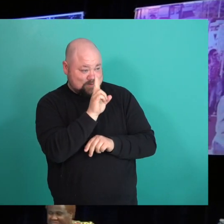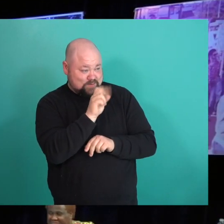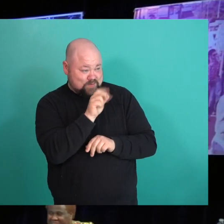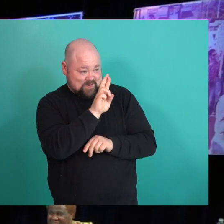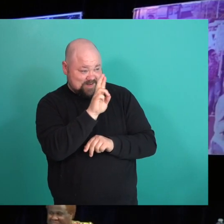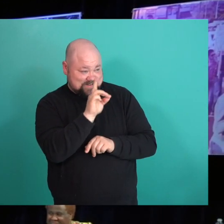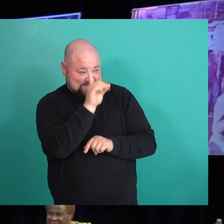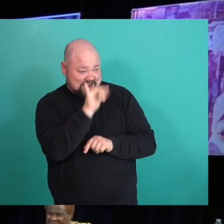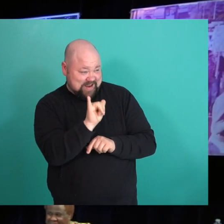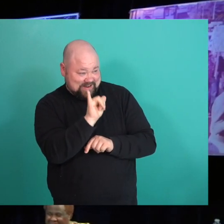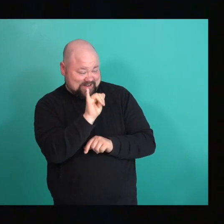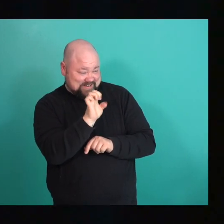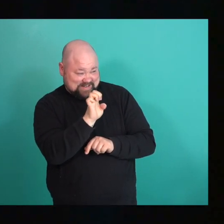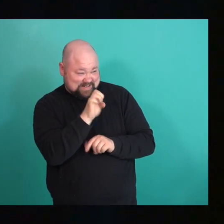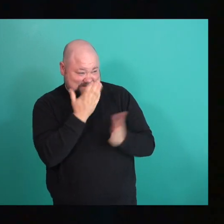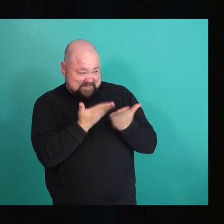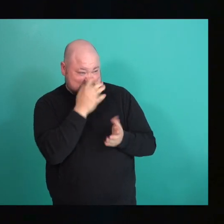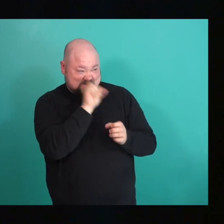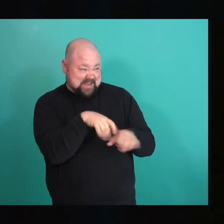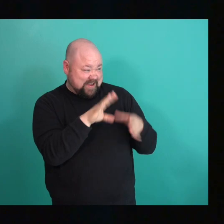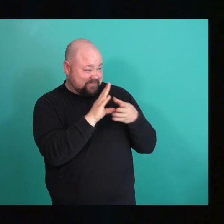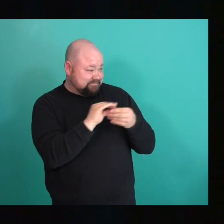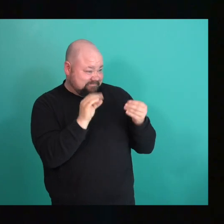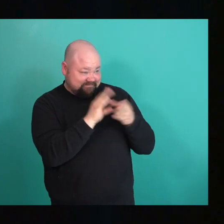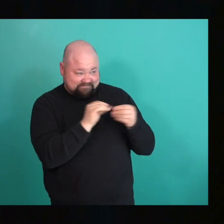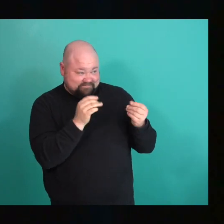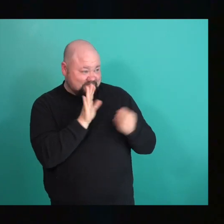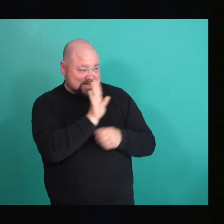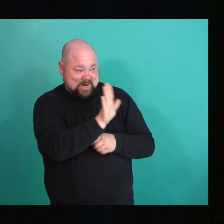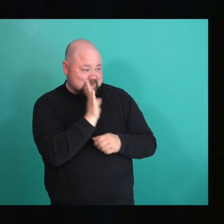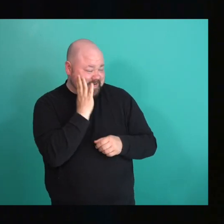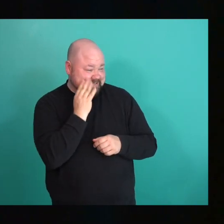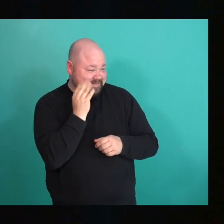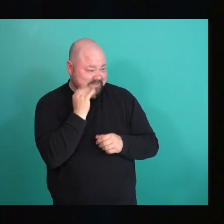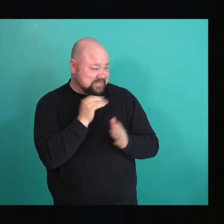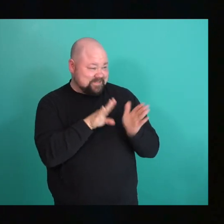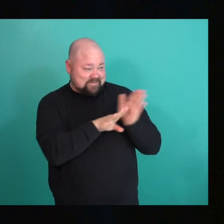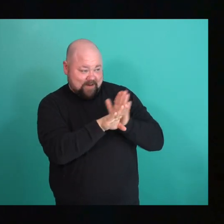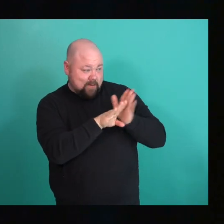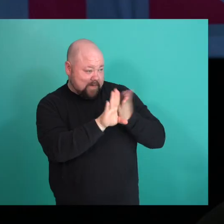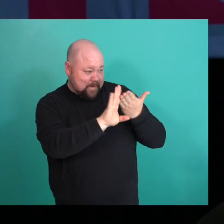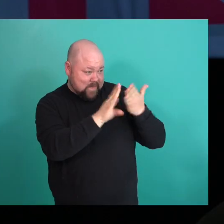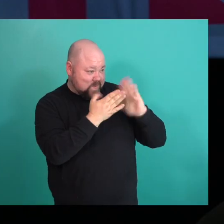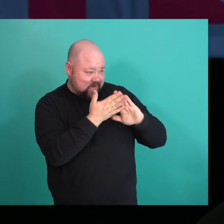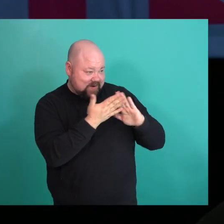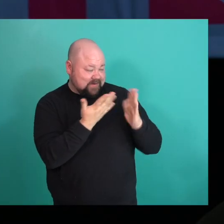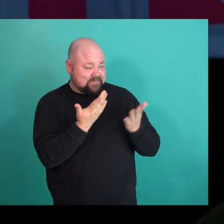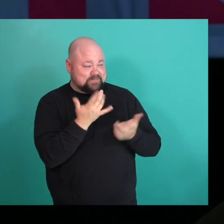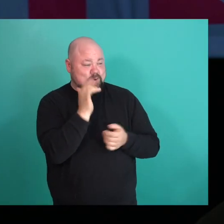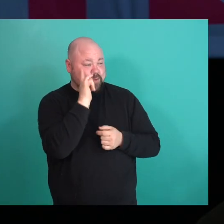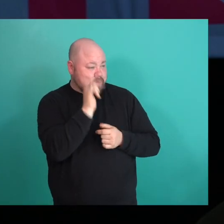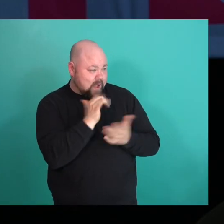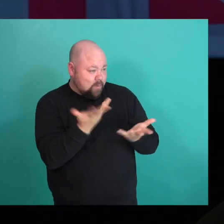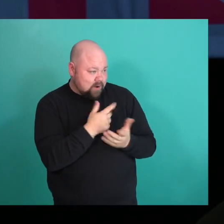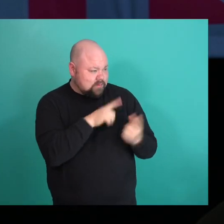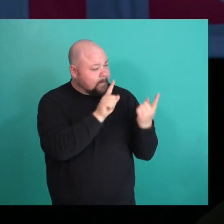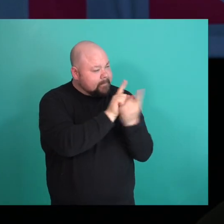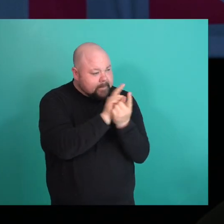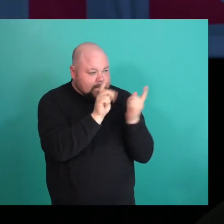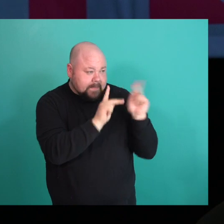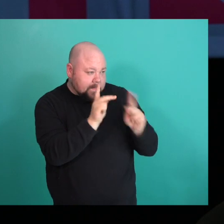was hoping that you could maybe tell us a little bit about, about what that was, that experience was like meeting people.